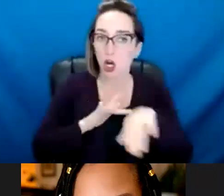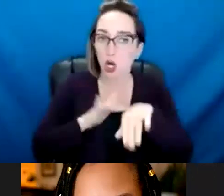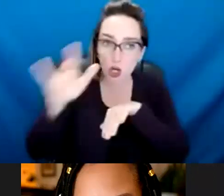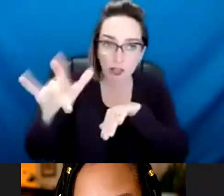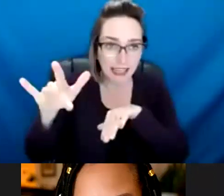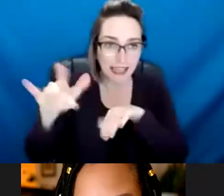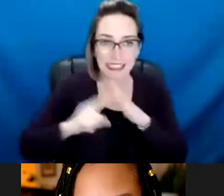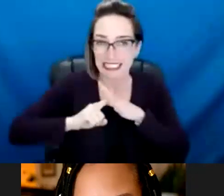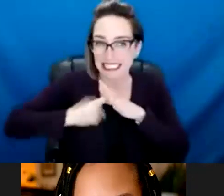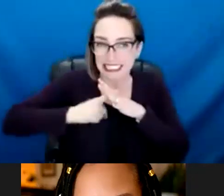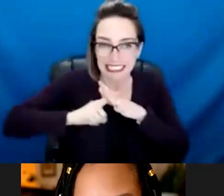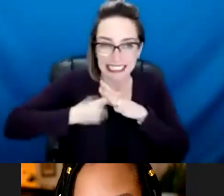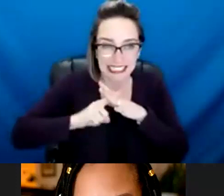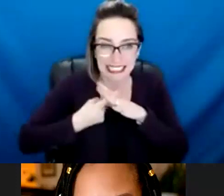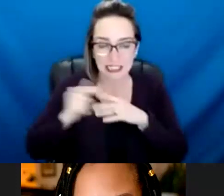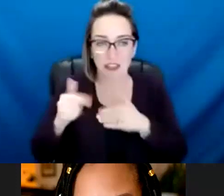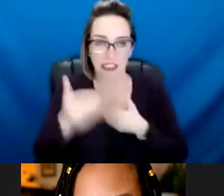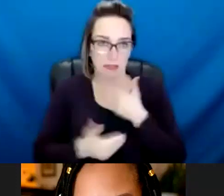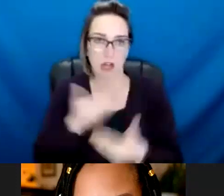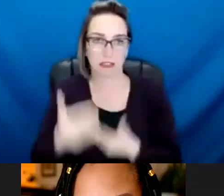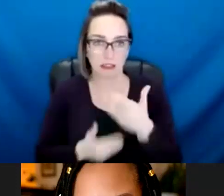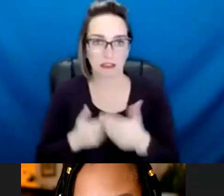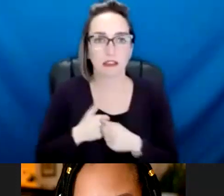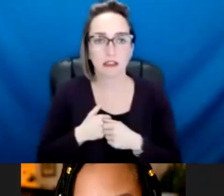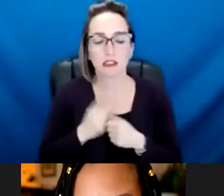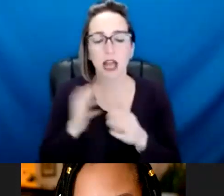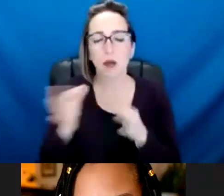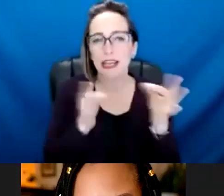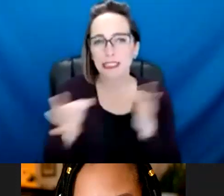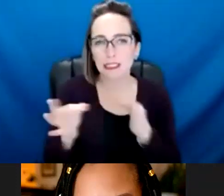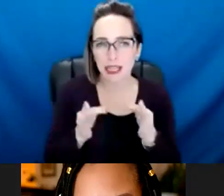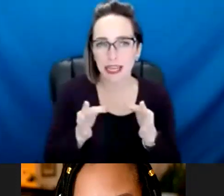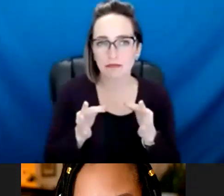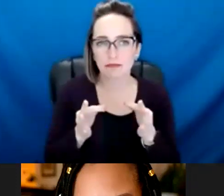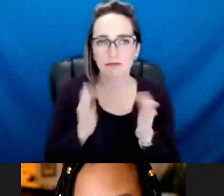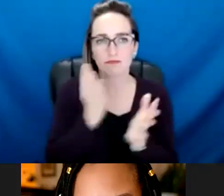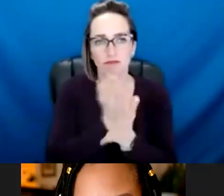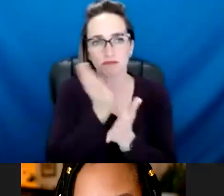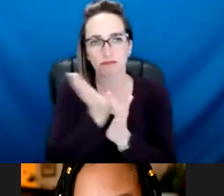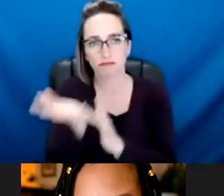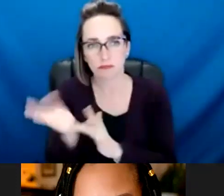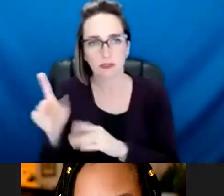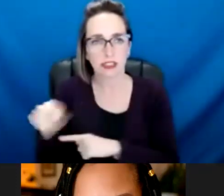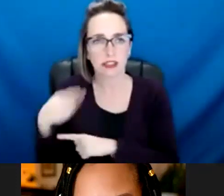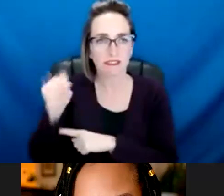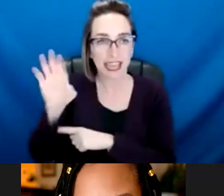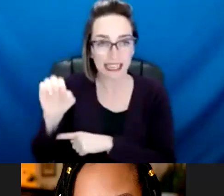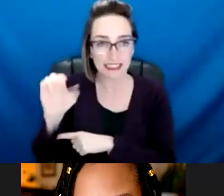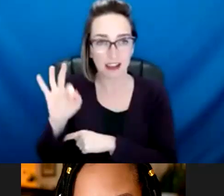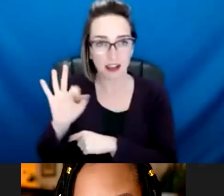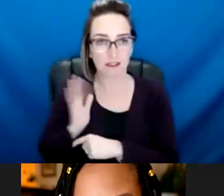I'm going to give a little bit of an update about, um, the phases of our engagement. And then I'll let Cheyenne talk a little bit about the,